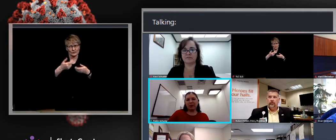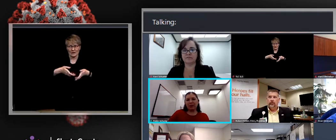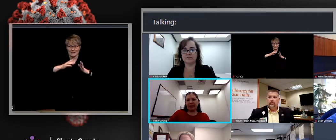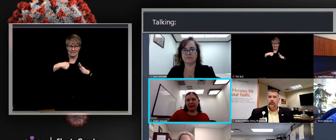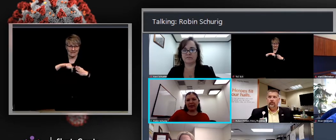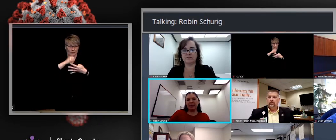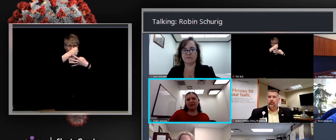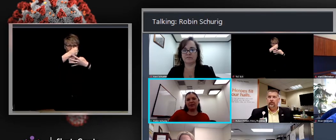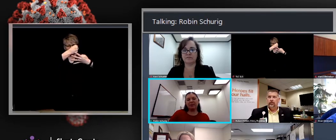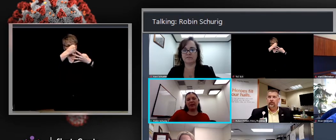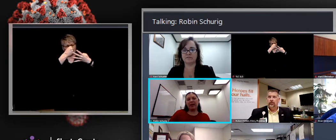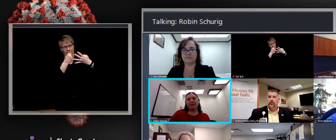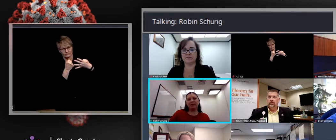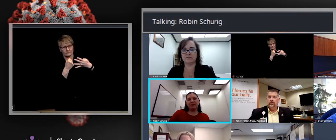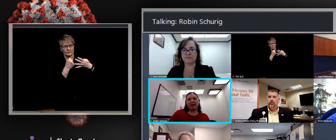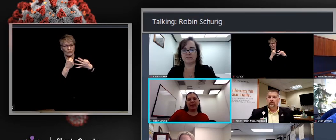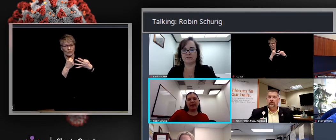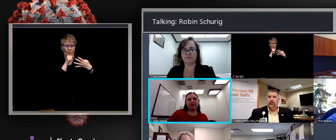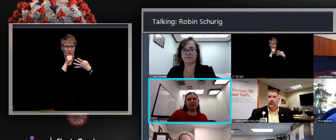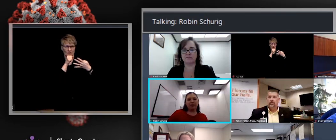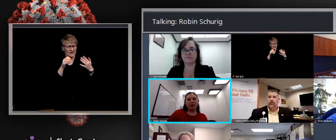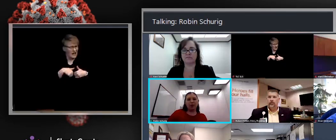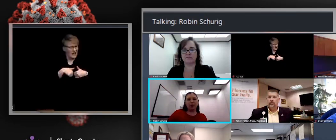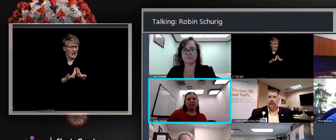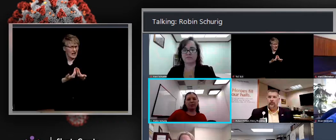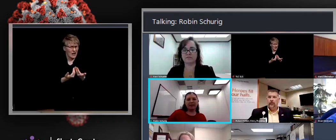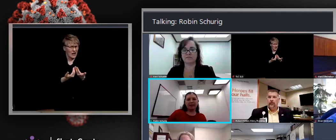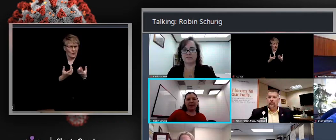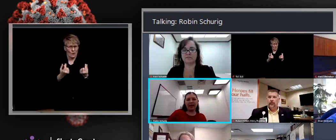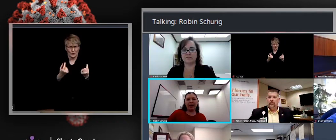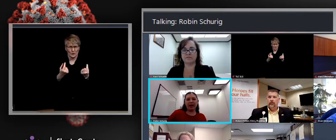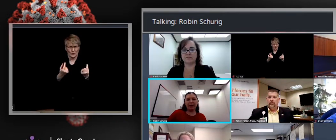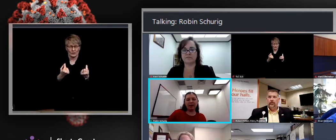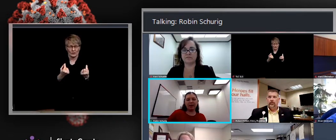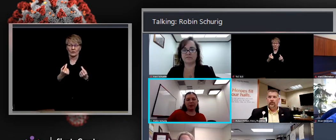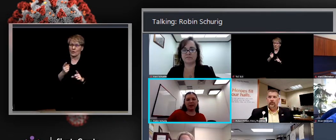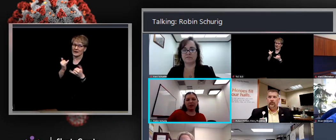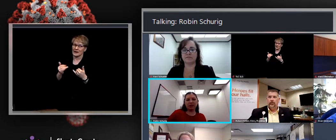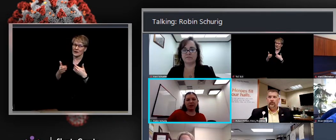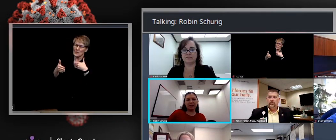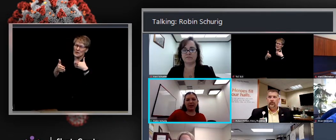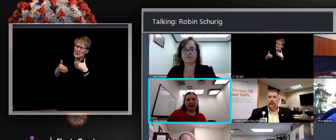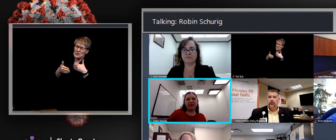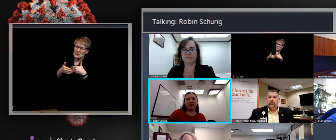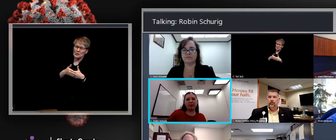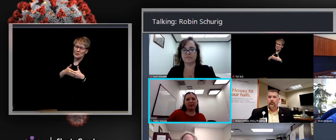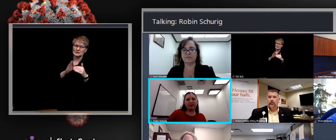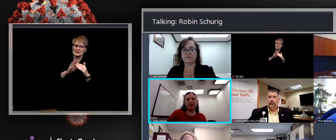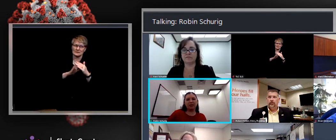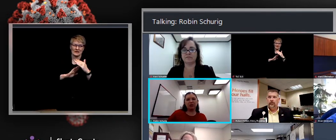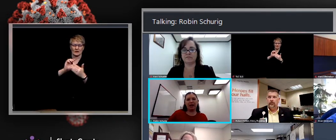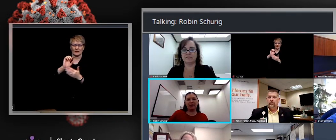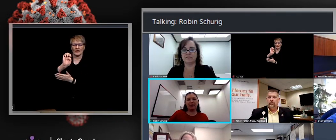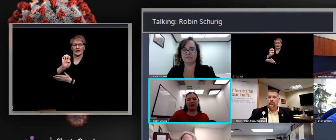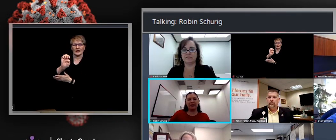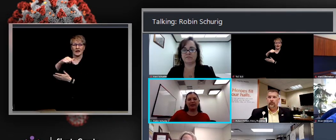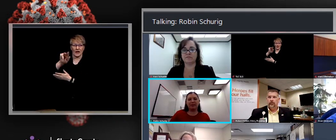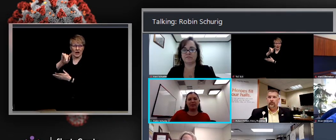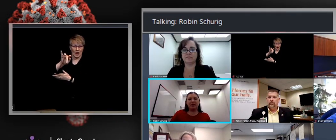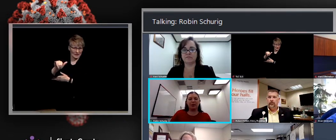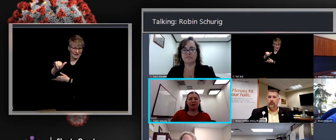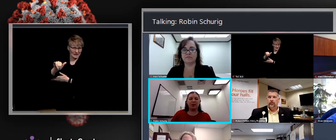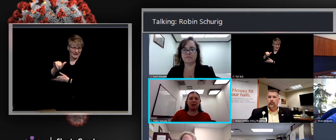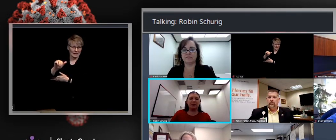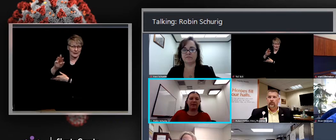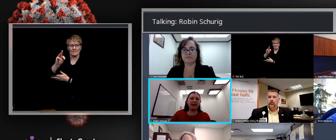Yeah, so we're really close to being able to be eligible for the orange based on that equity metric. It's just a tenth of a percentage higher than